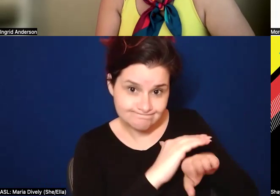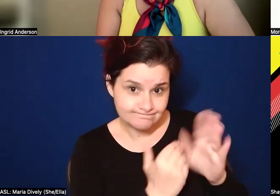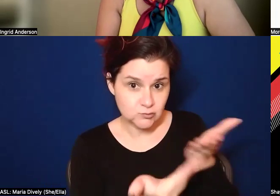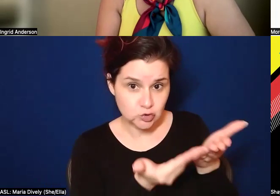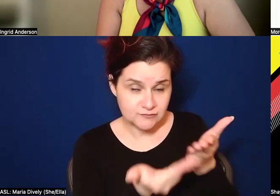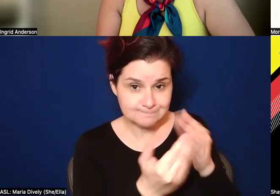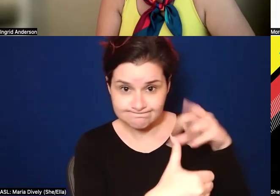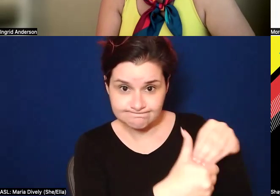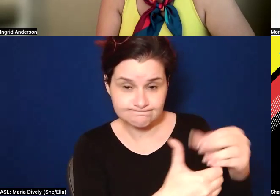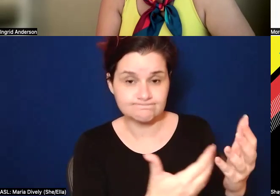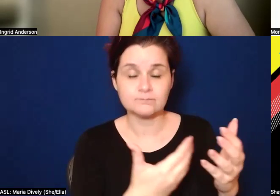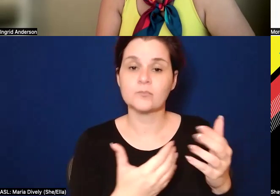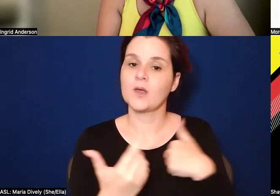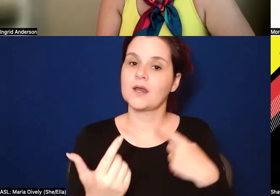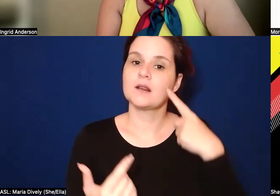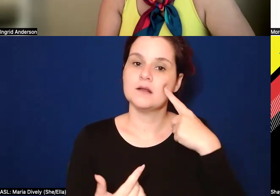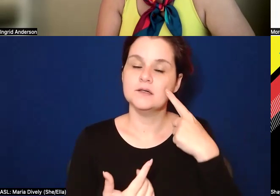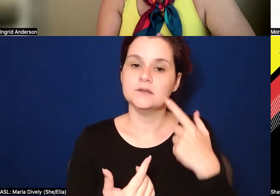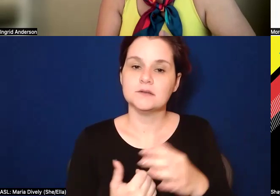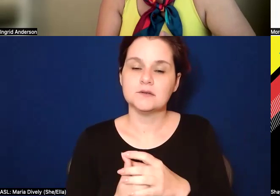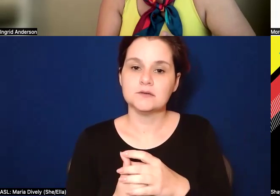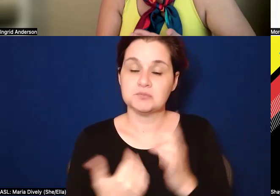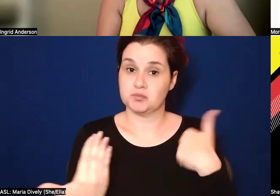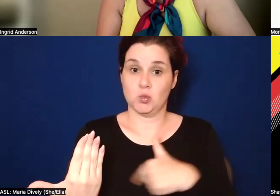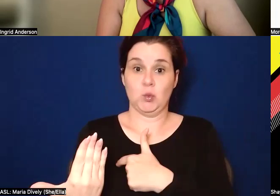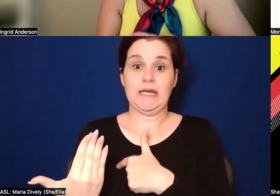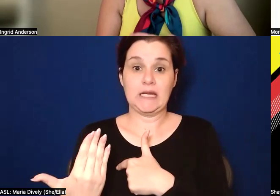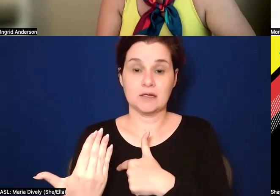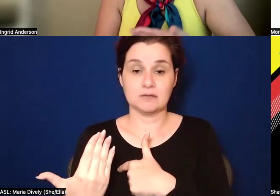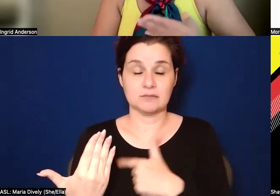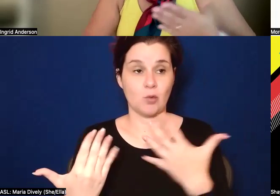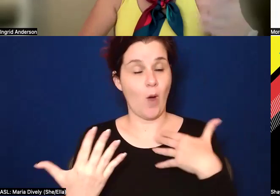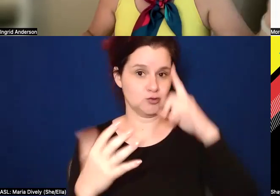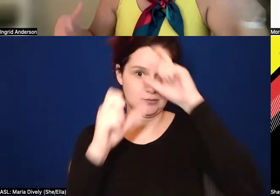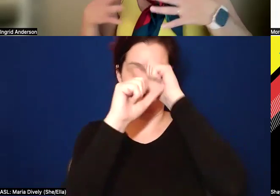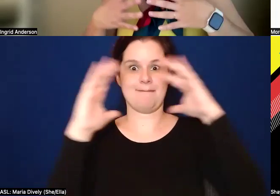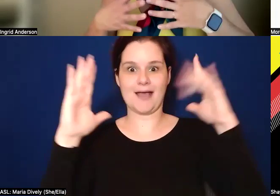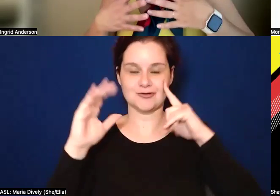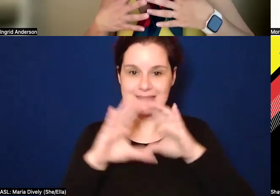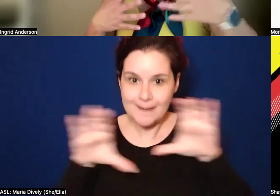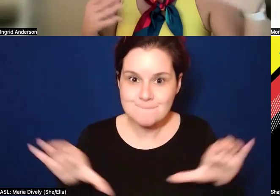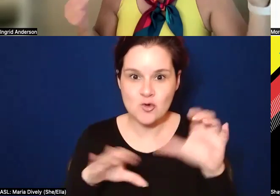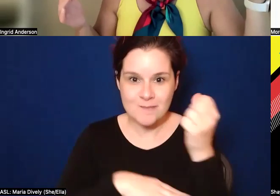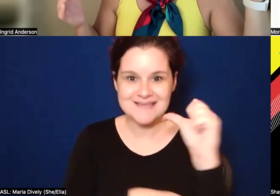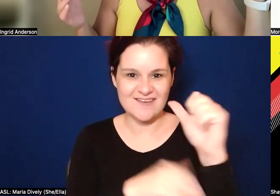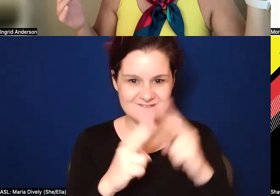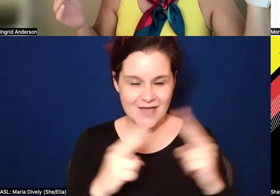Um, and I think we like to imagine that the movement is very inclusive, right? That the